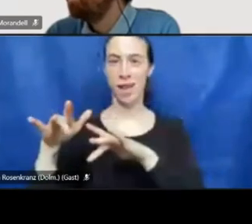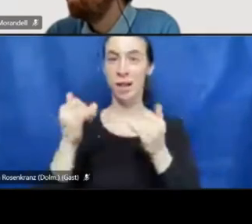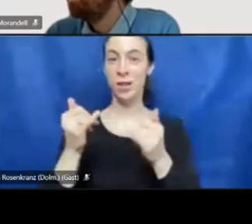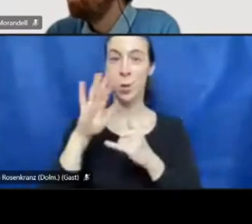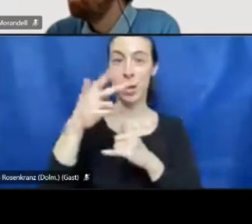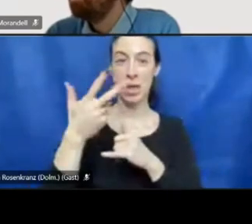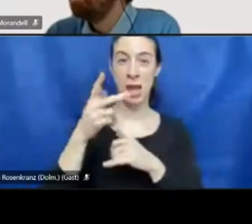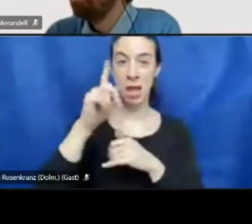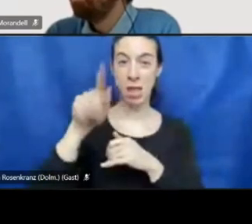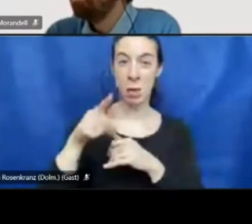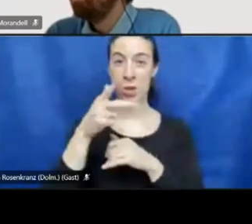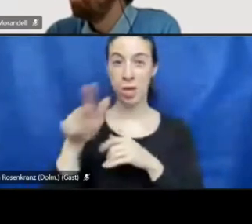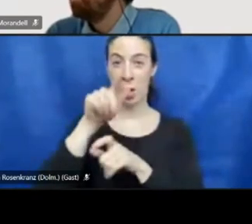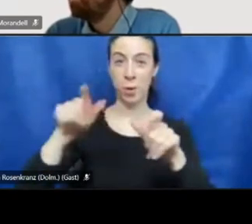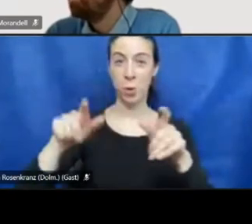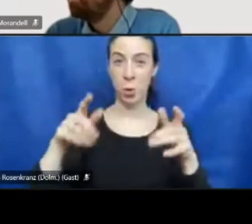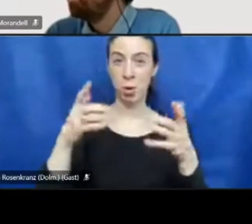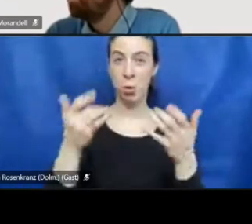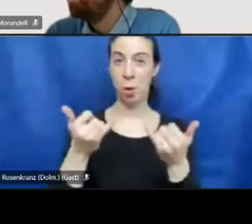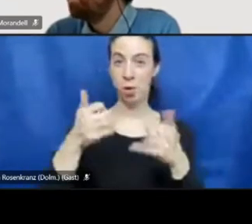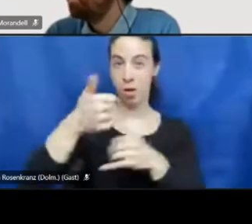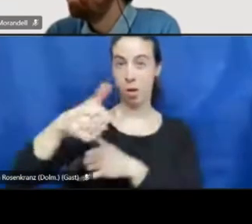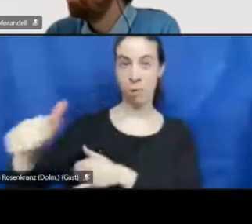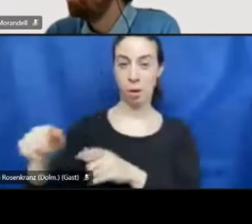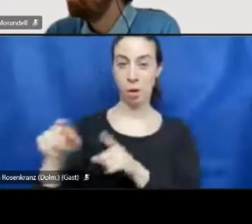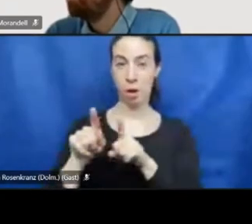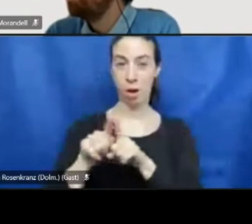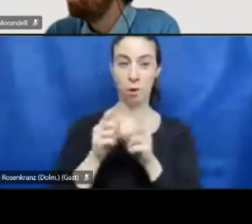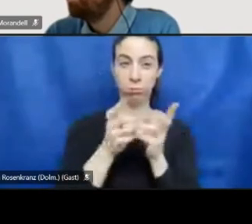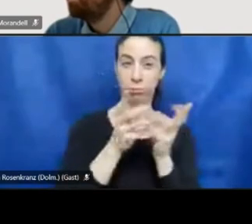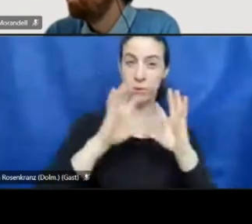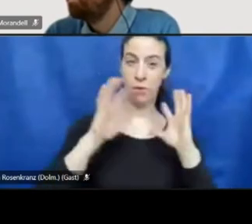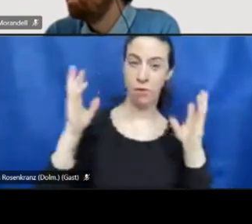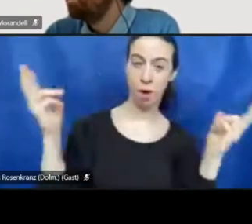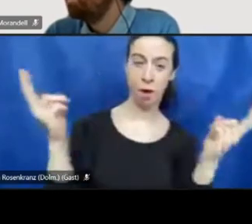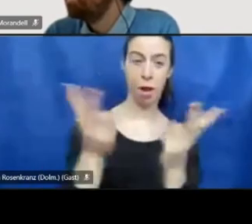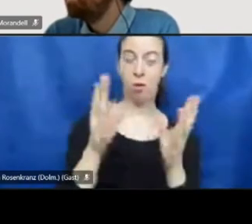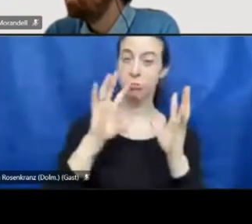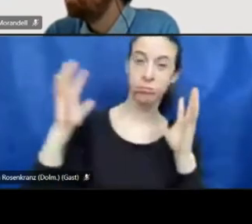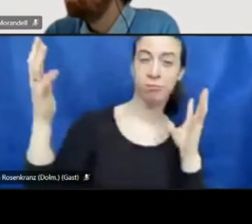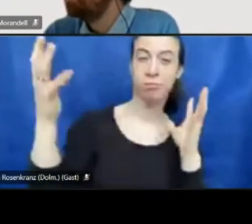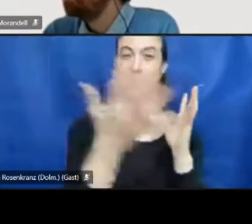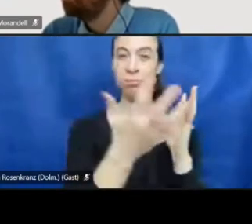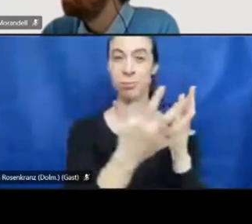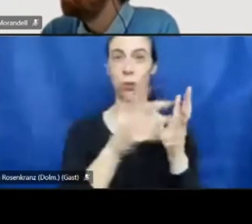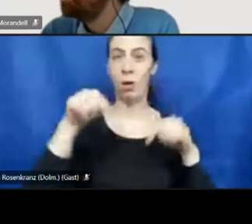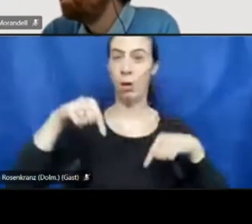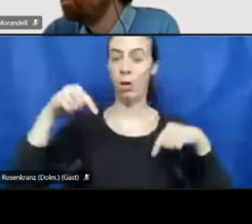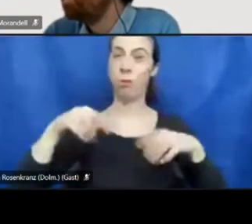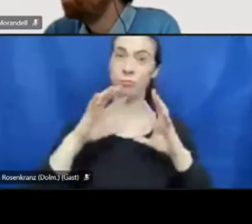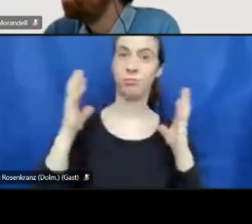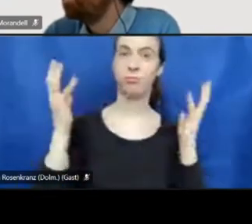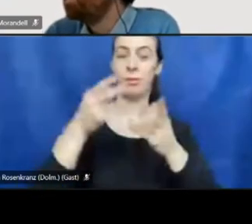,300 participants, which reign from all over the world at this virtual global conference committed